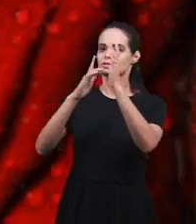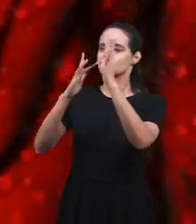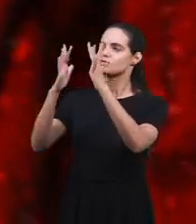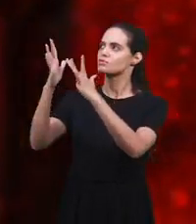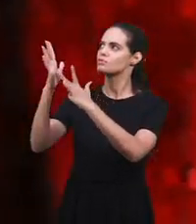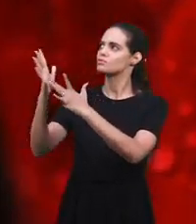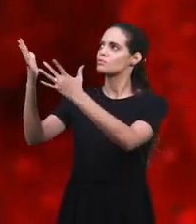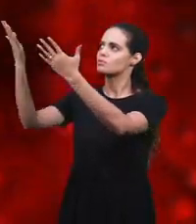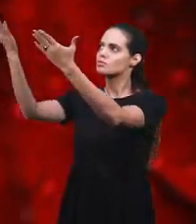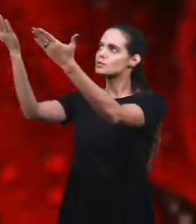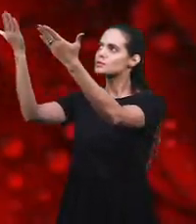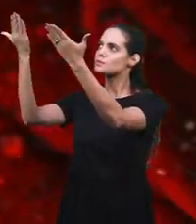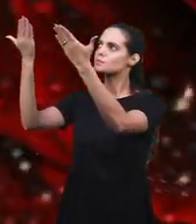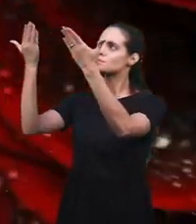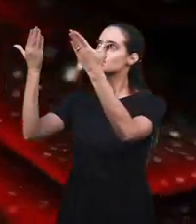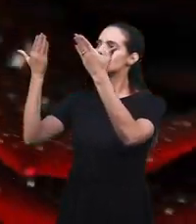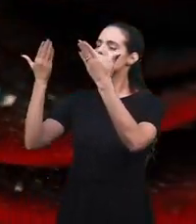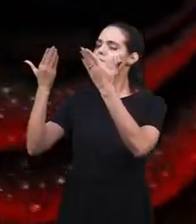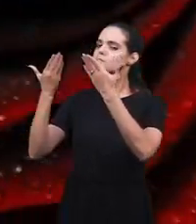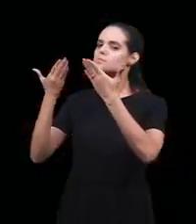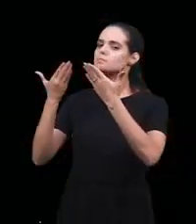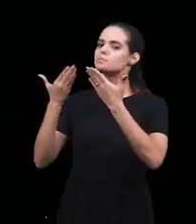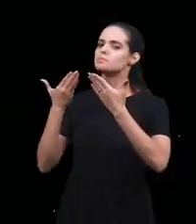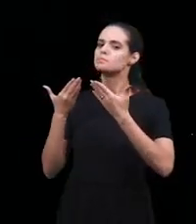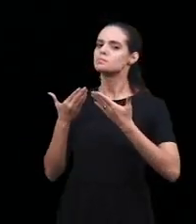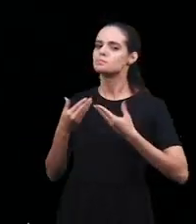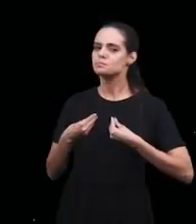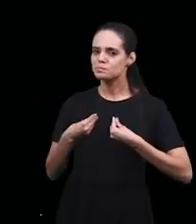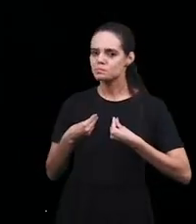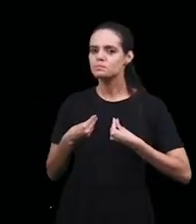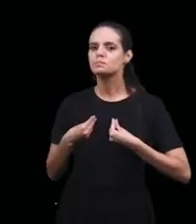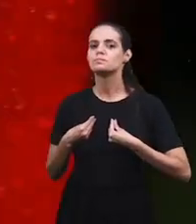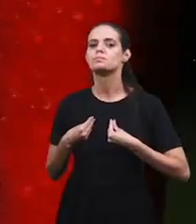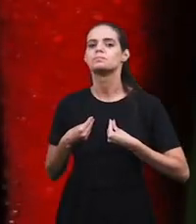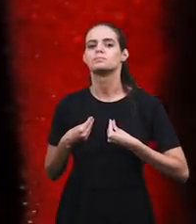Encontrei em ti, Jesus